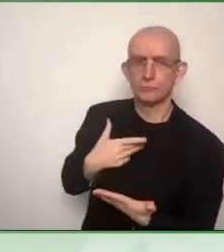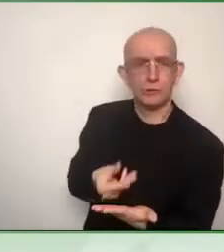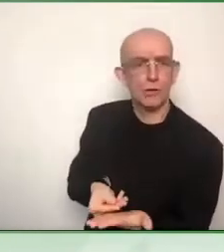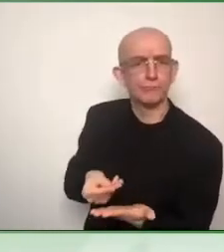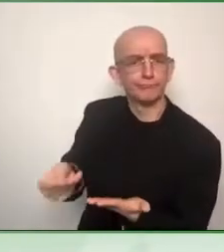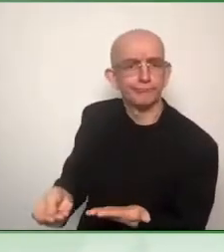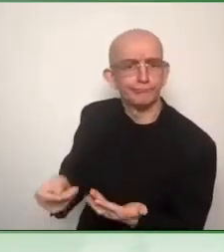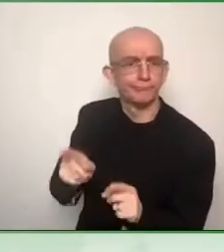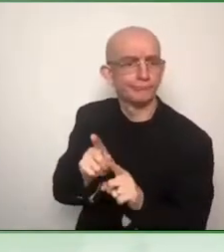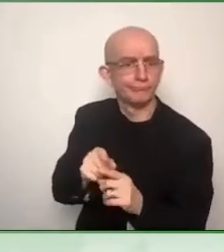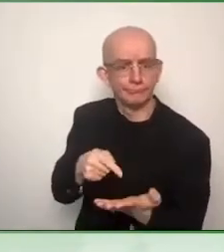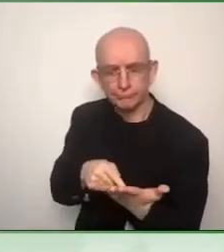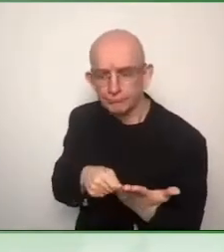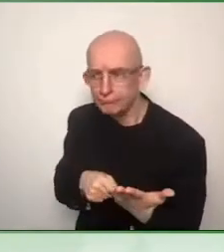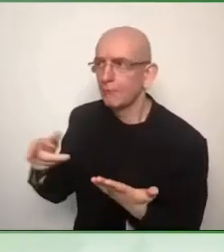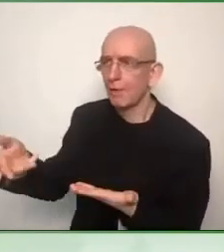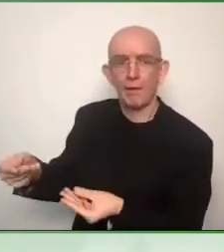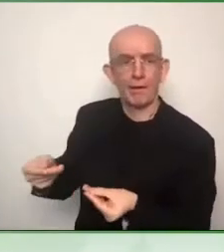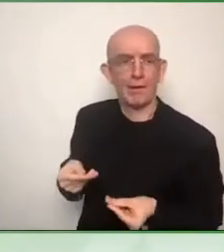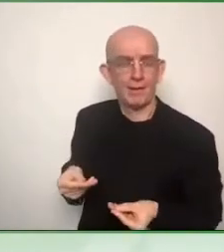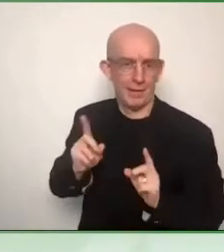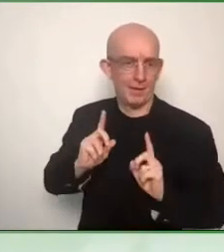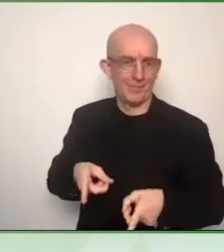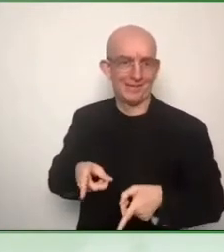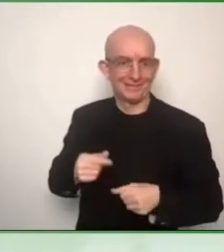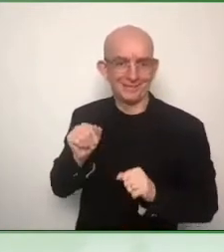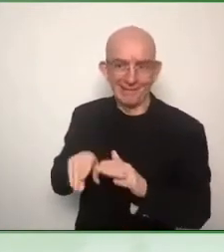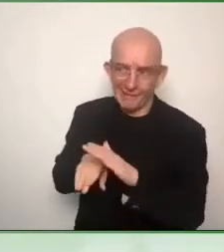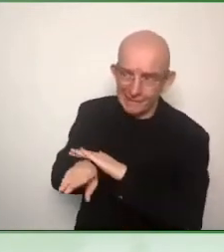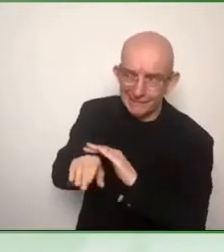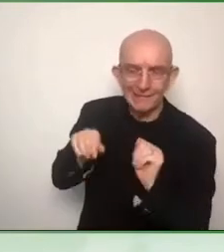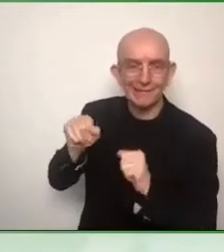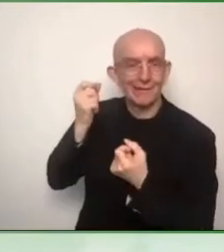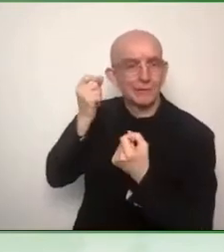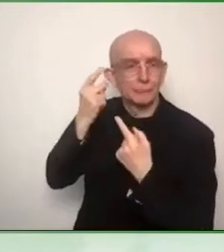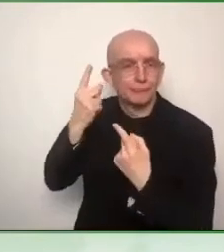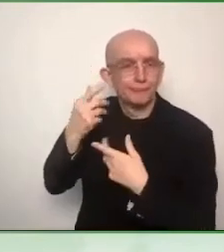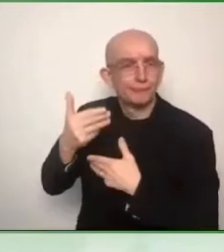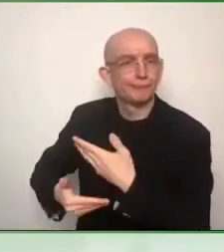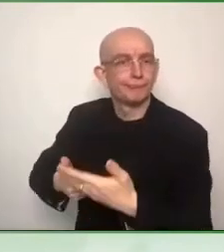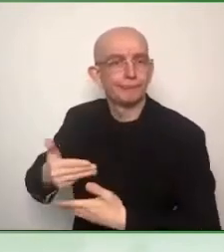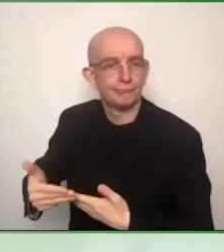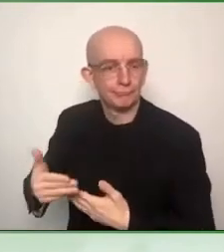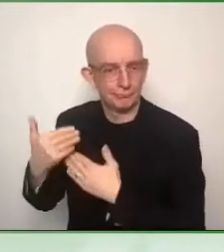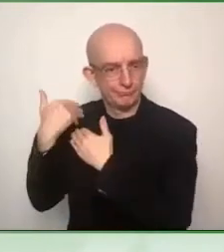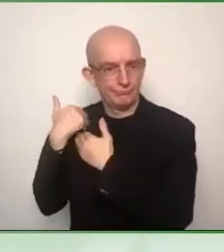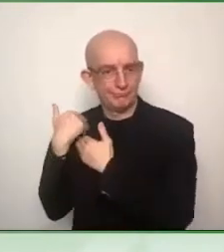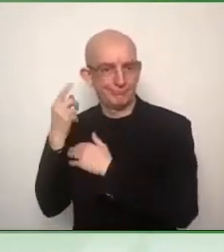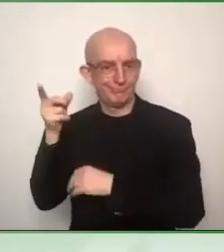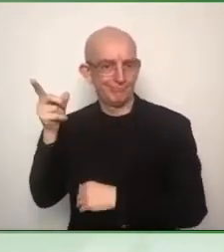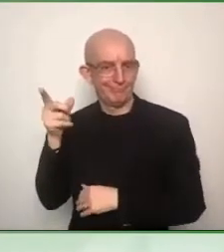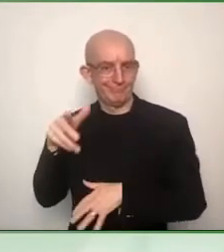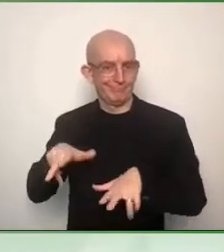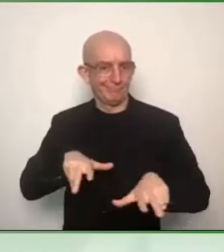by the three legislators in the European Union by